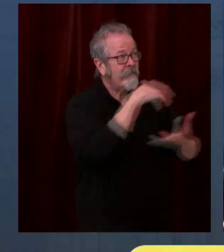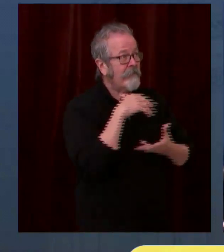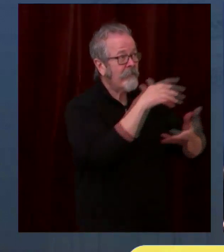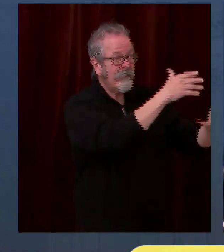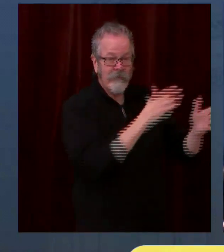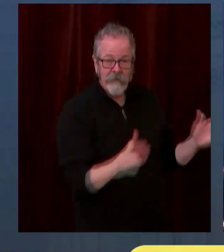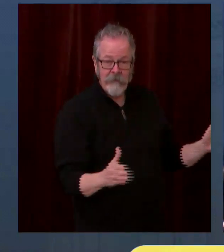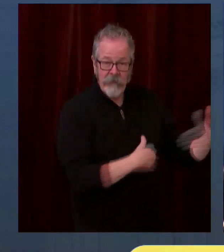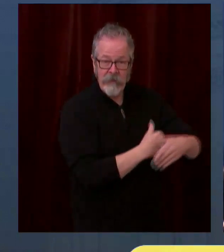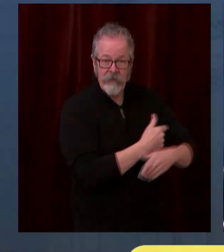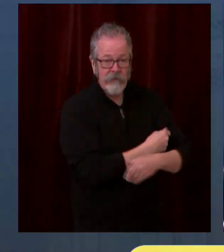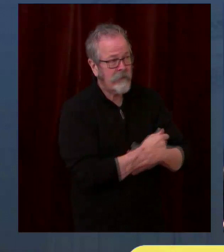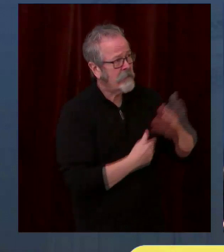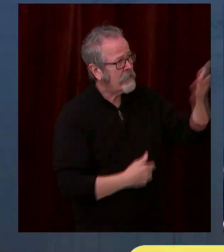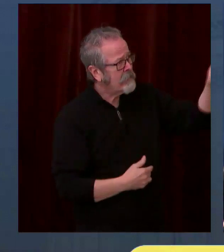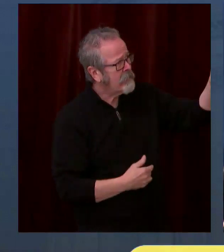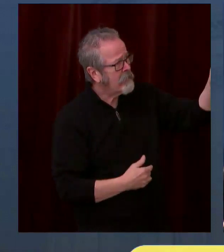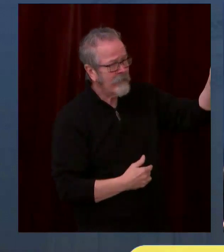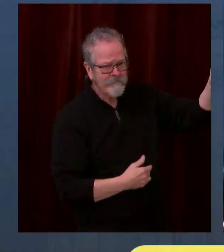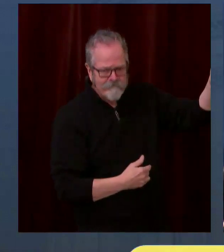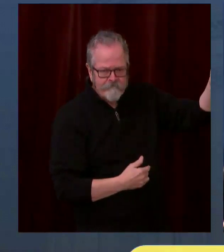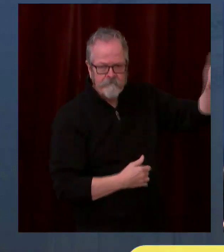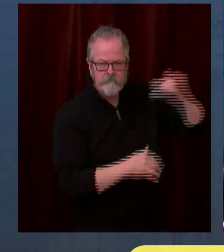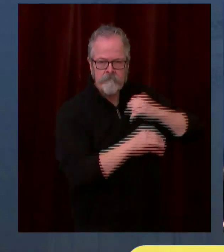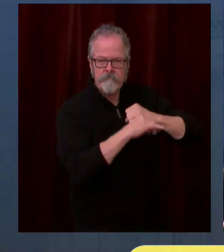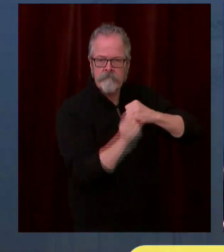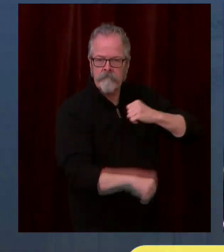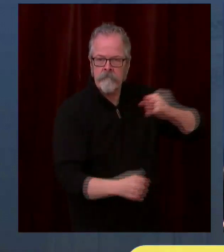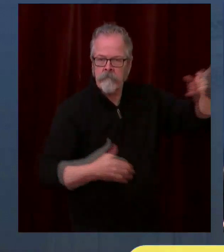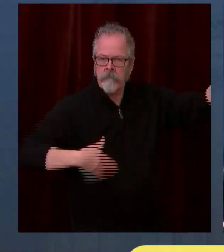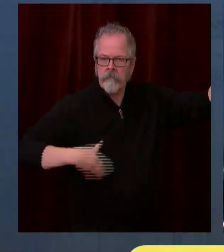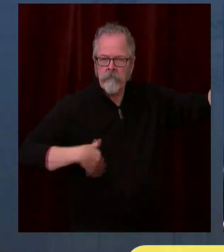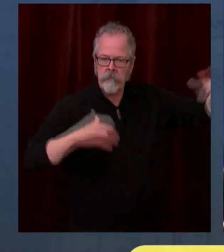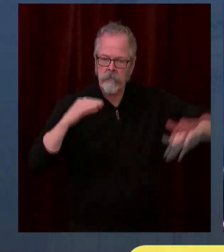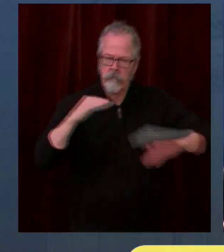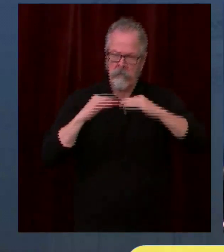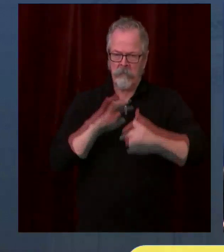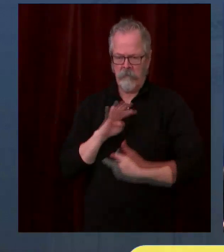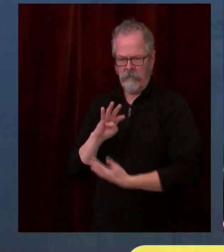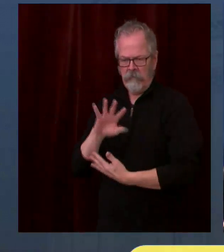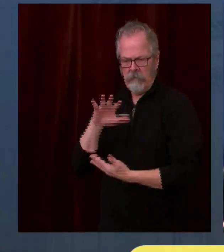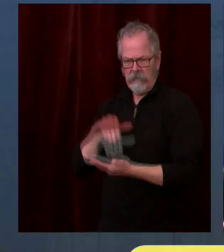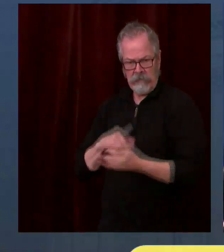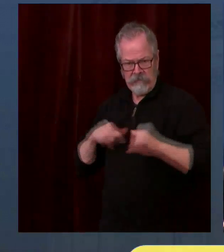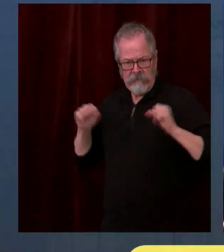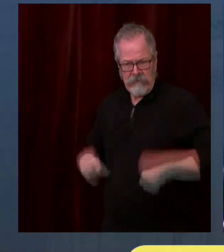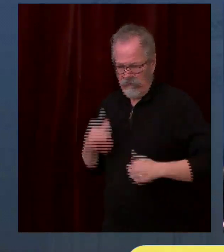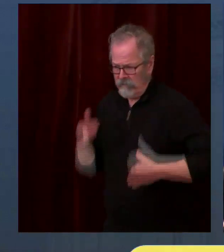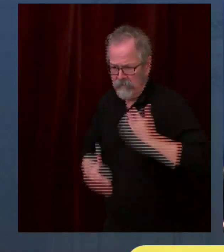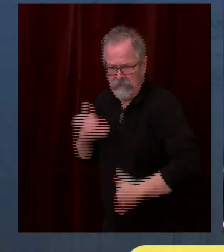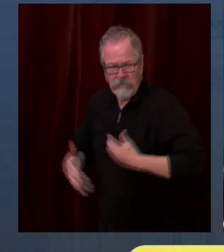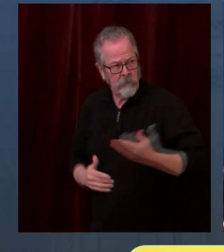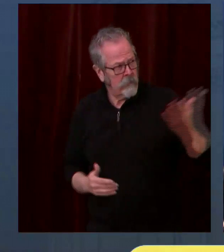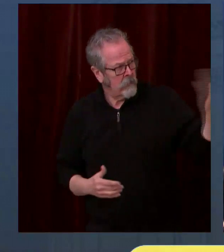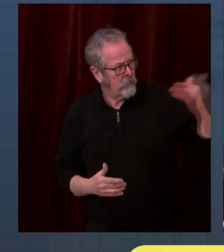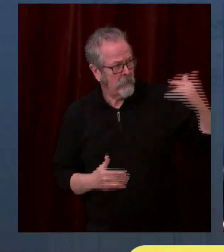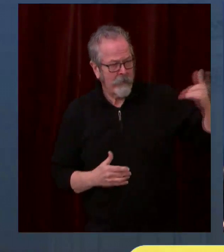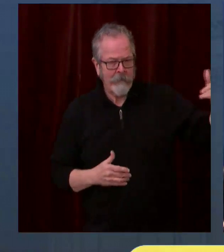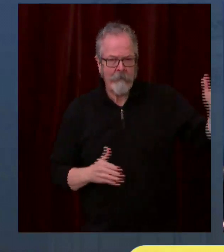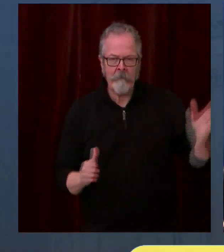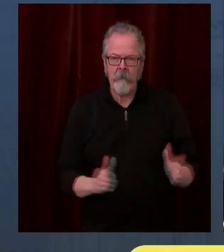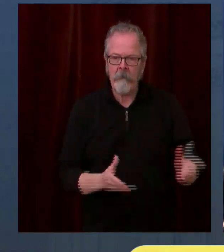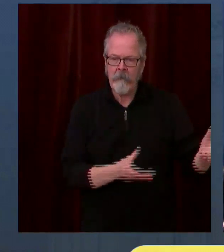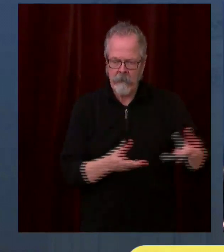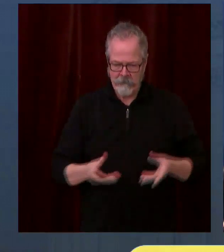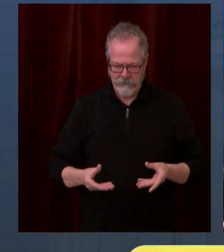vaccinating somewhere between 13,000 15,000 people a day. And that exceeds, matches or